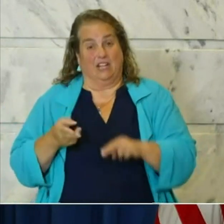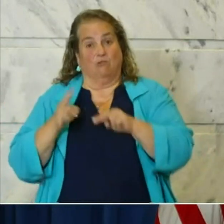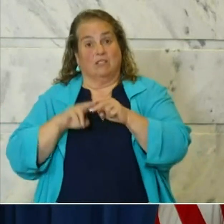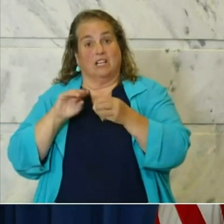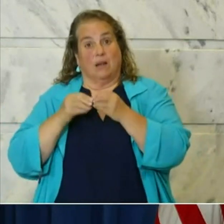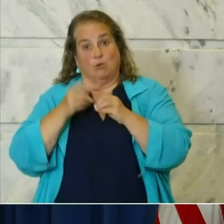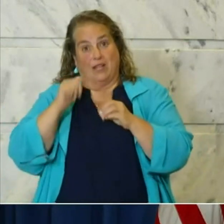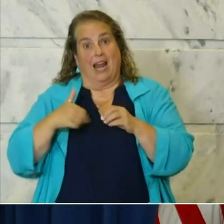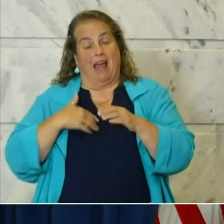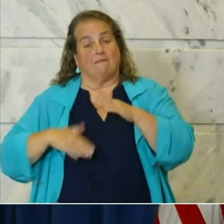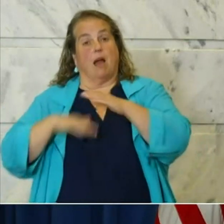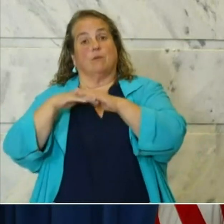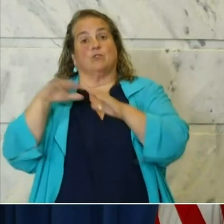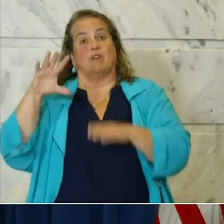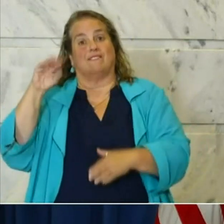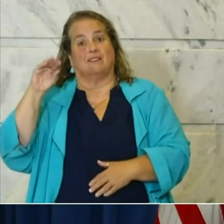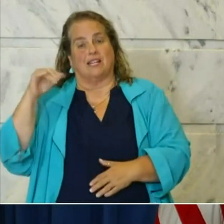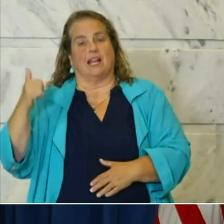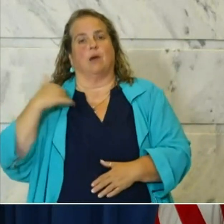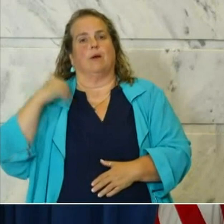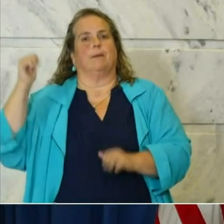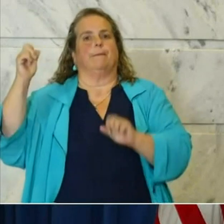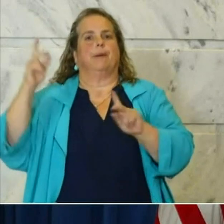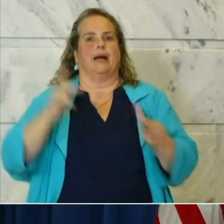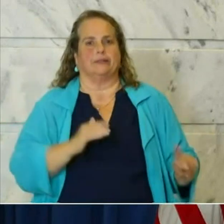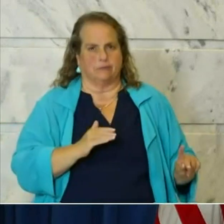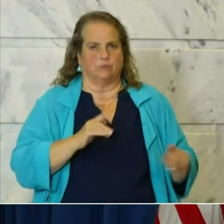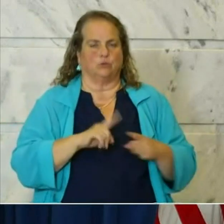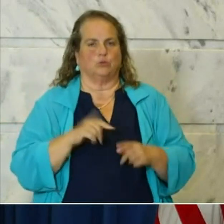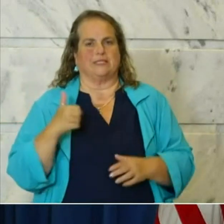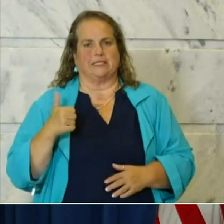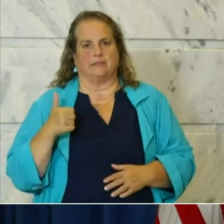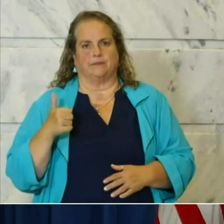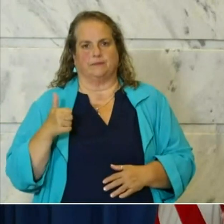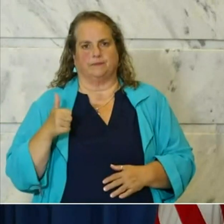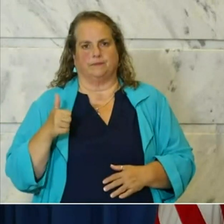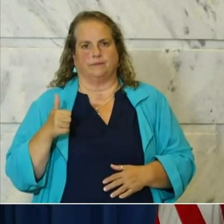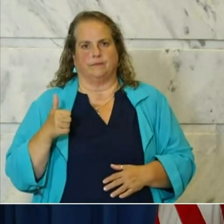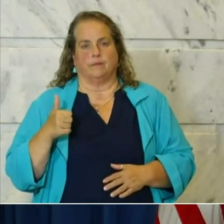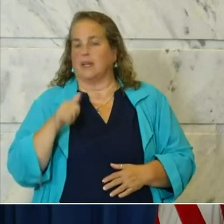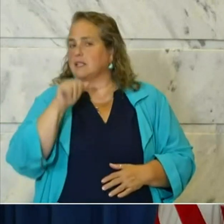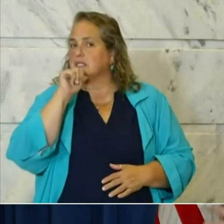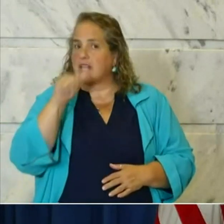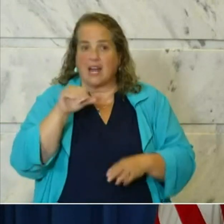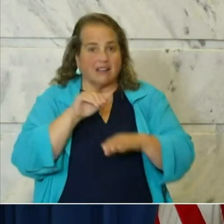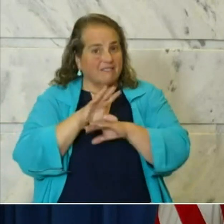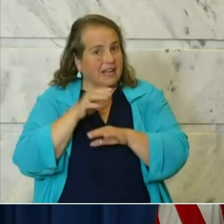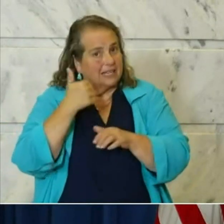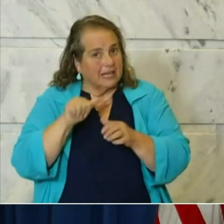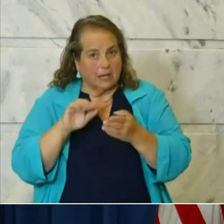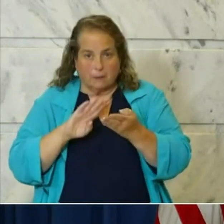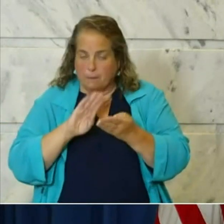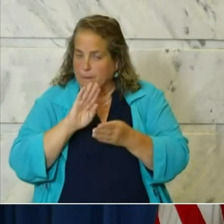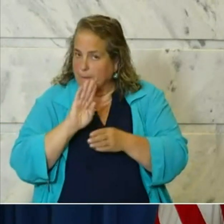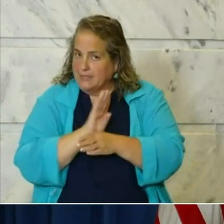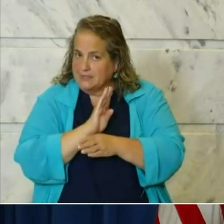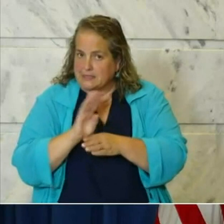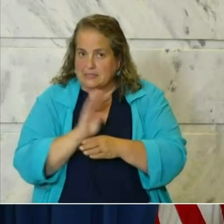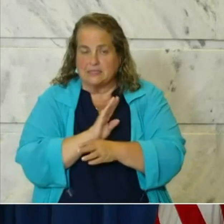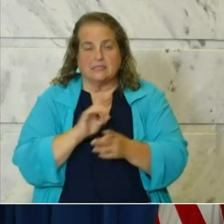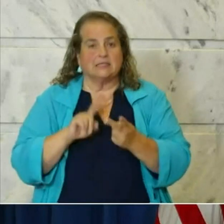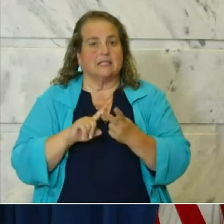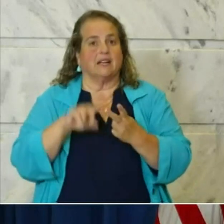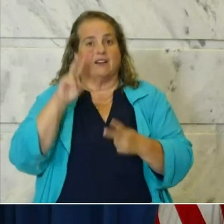you could have up to 50. We're reducing that back down to 10. That doesn't affect any businesses, any venues, any